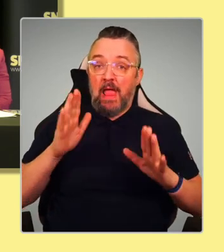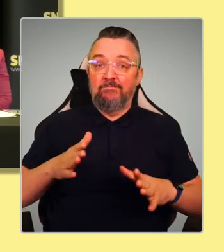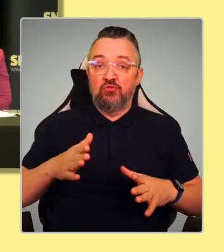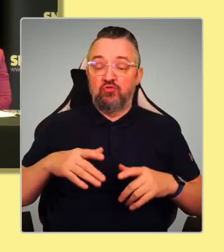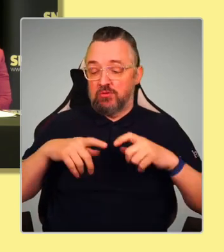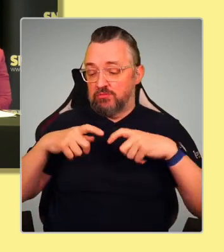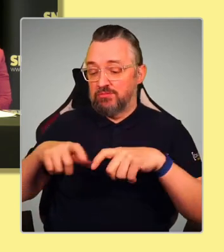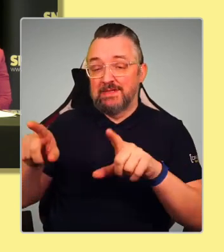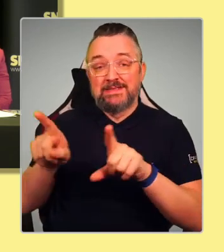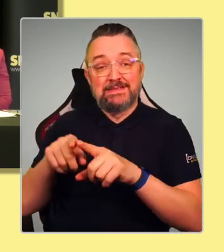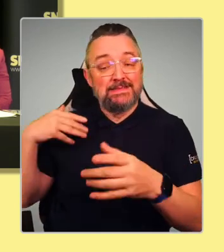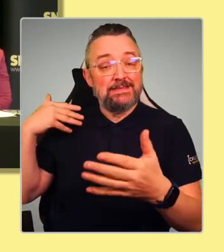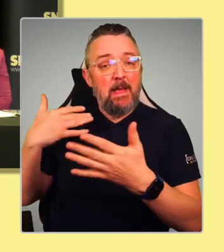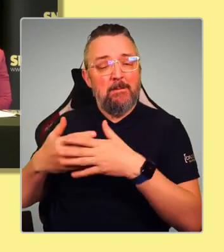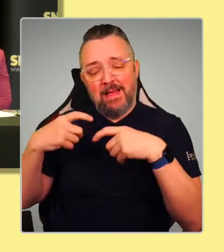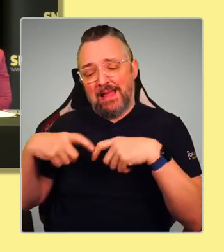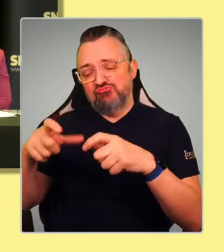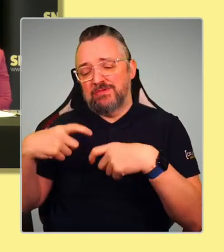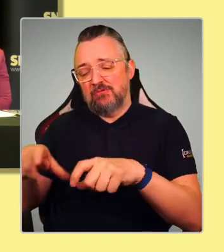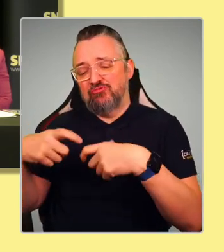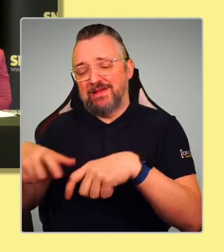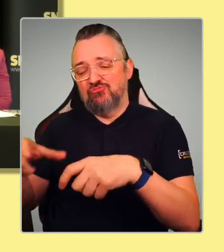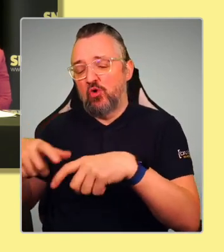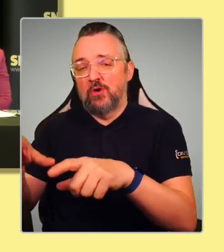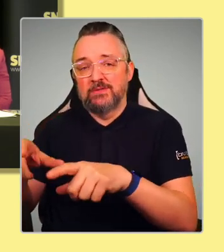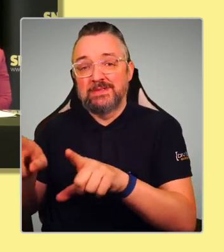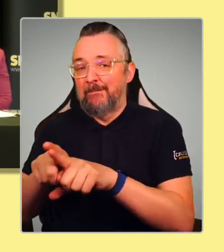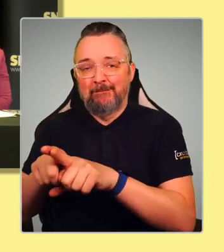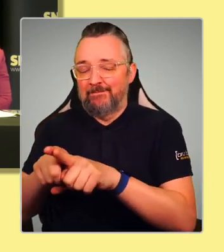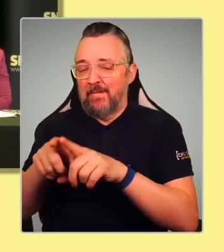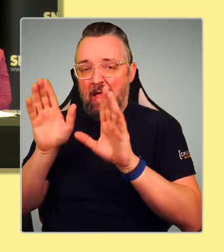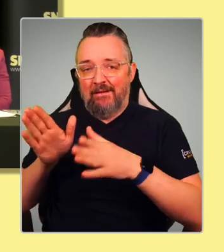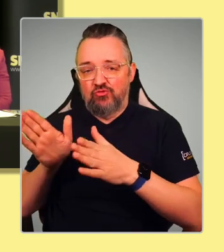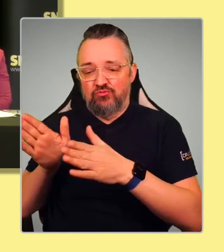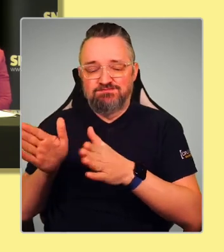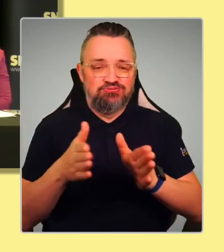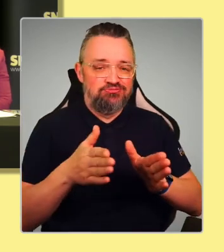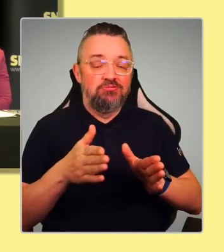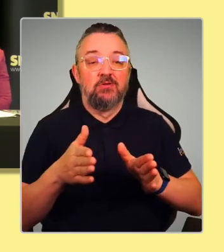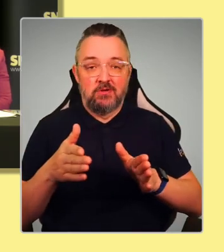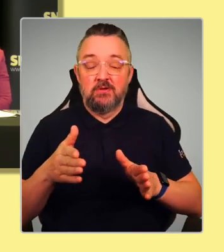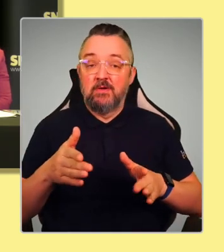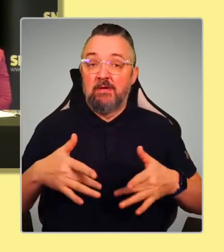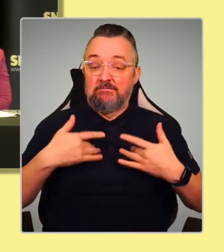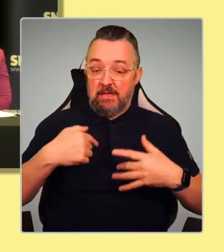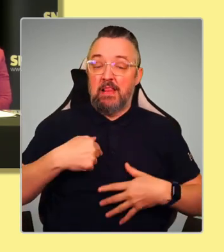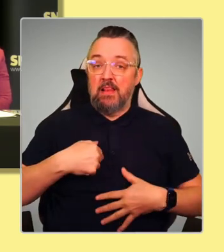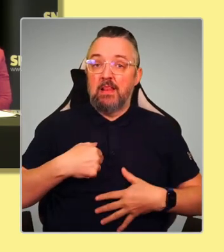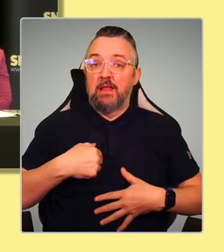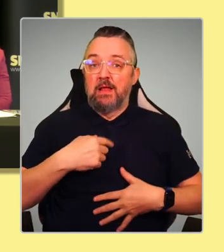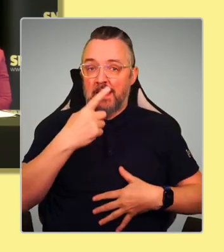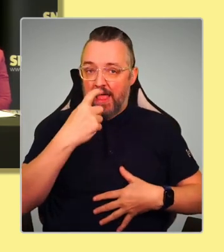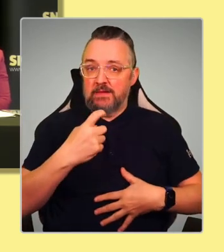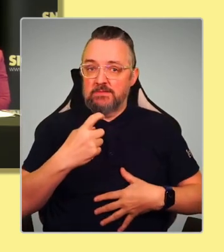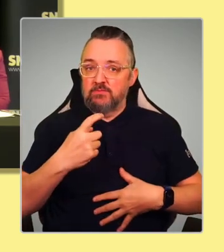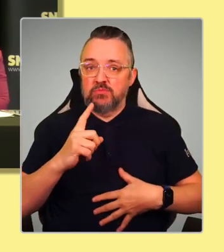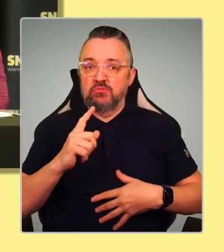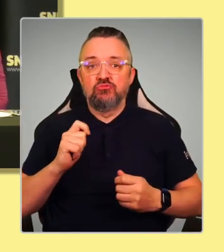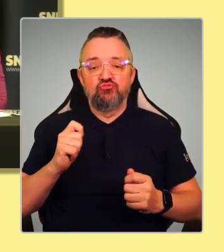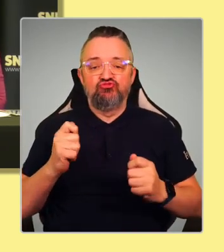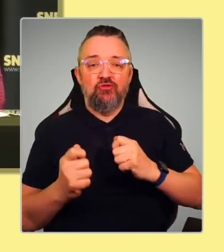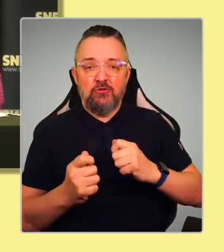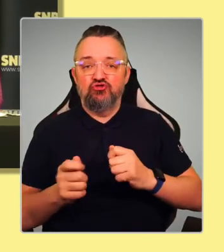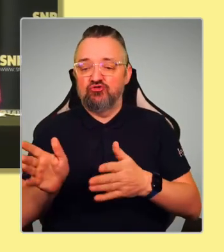have been doing them for the last few years. And I feel like I am the candidate for change in this. And I'm suggesting that